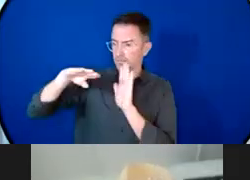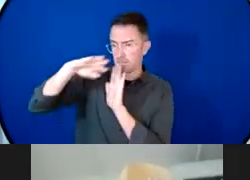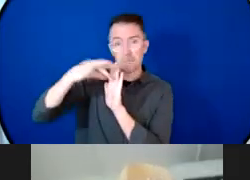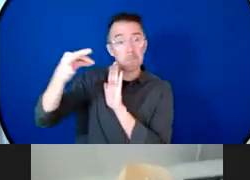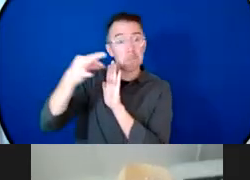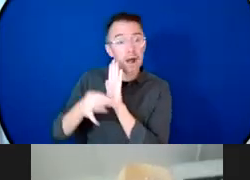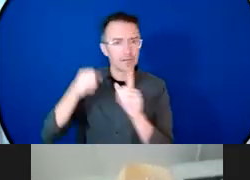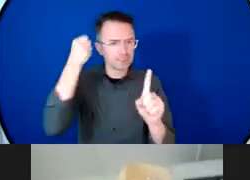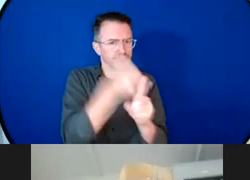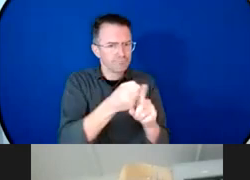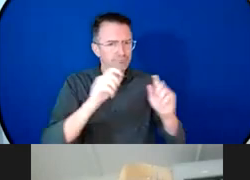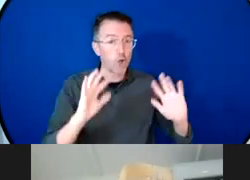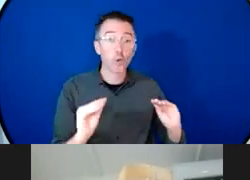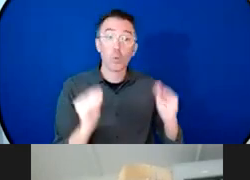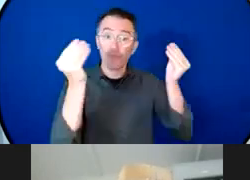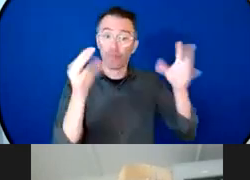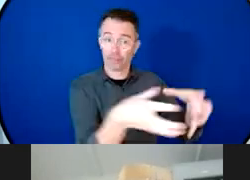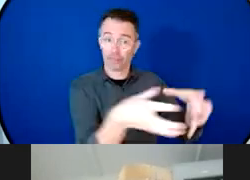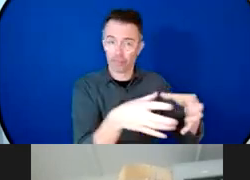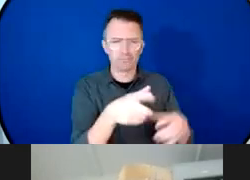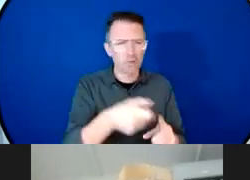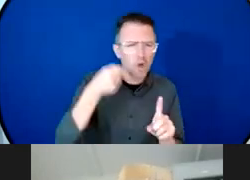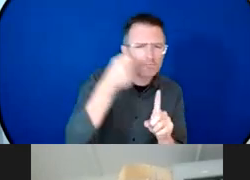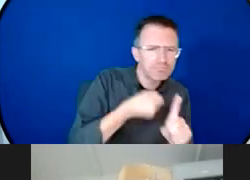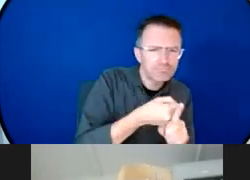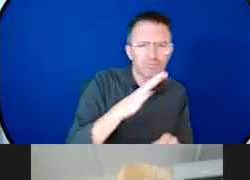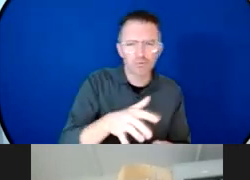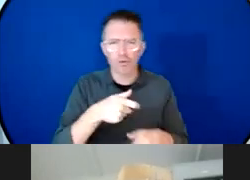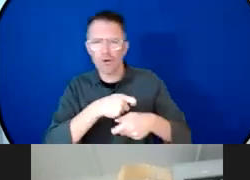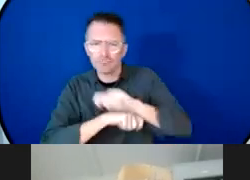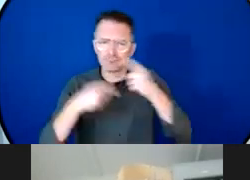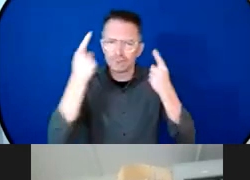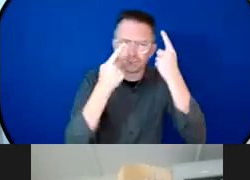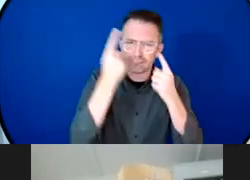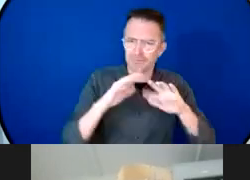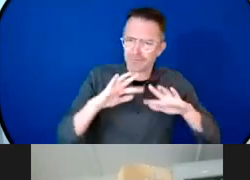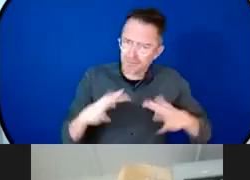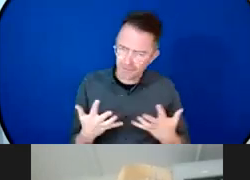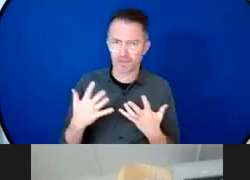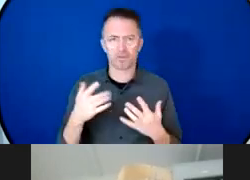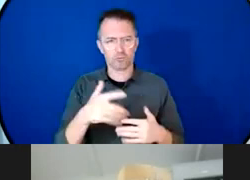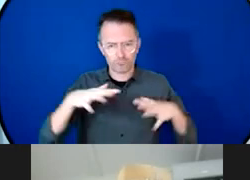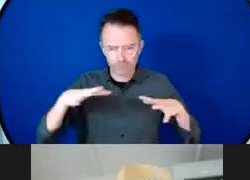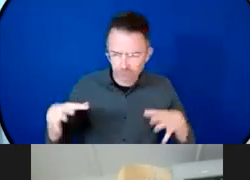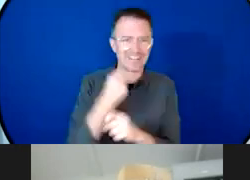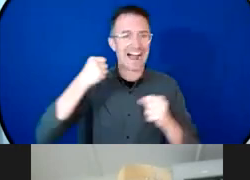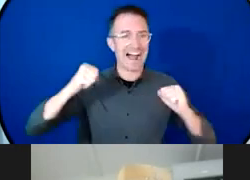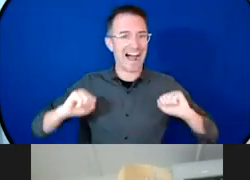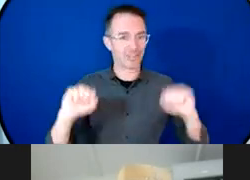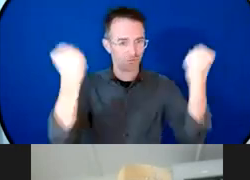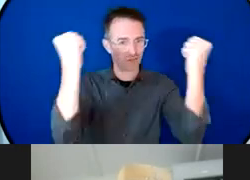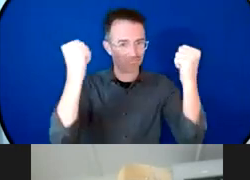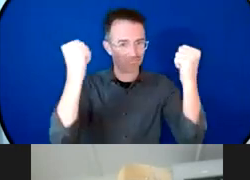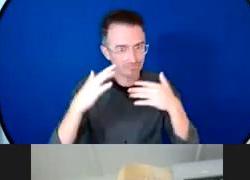climate action measures and particularly on these issues of gender equity sexual and reproductive